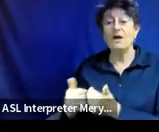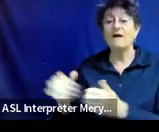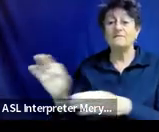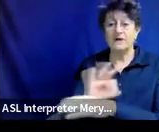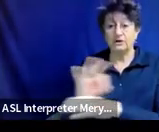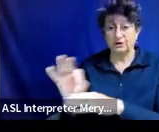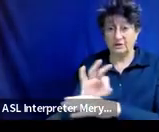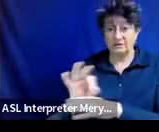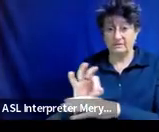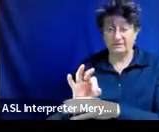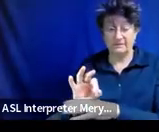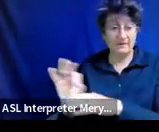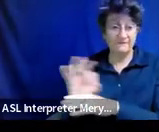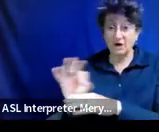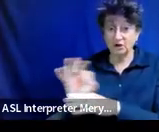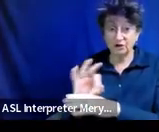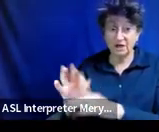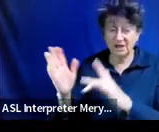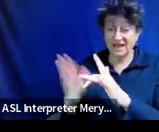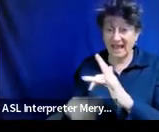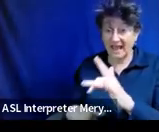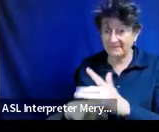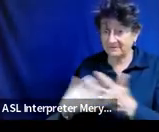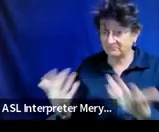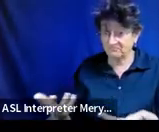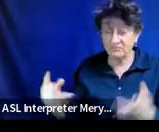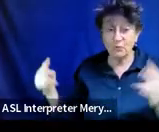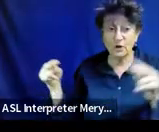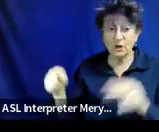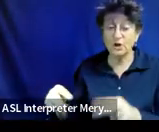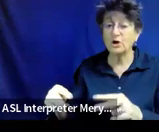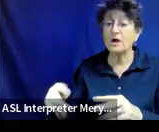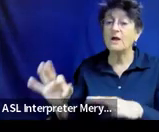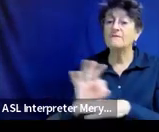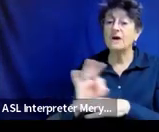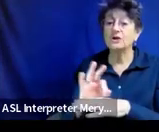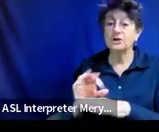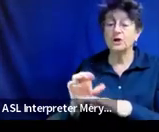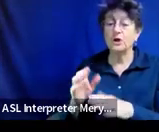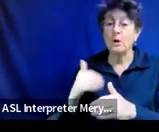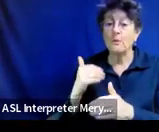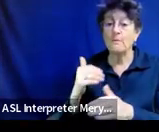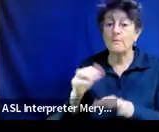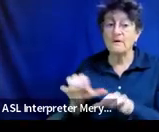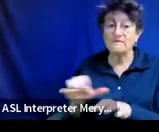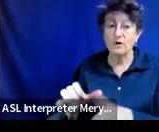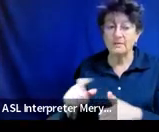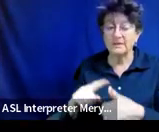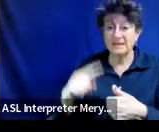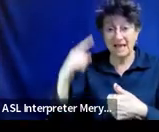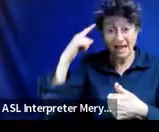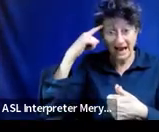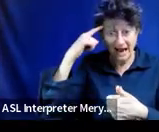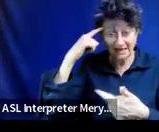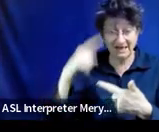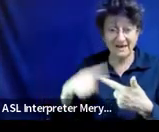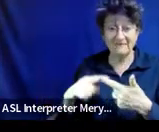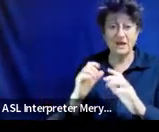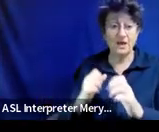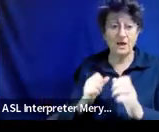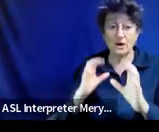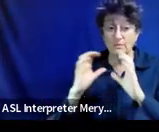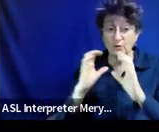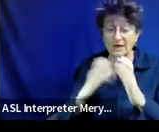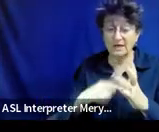when we're looking at functional gaps we're looking at our functional performance we're looking at cognitive communicative motor